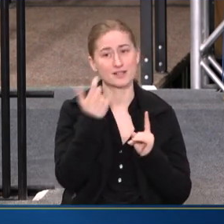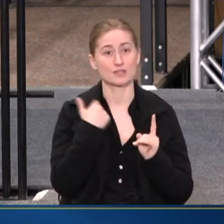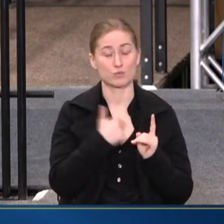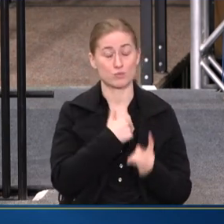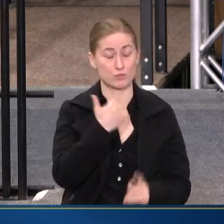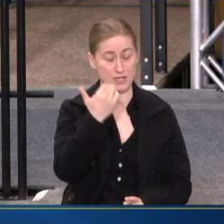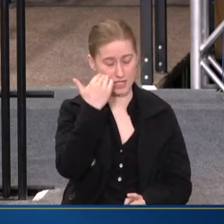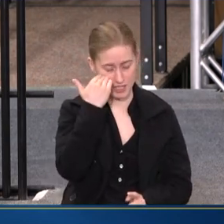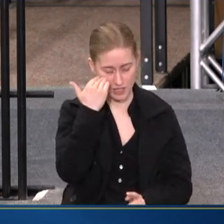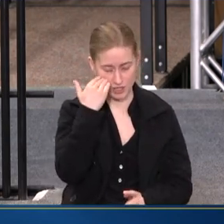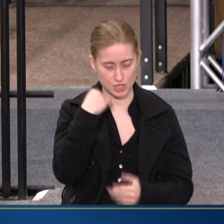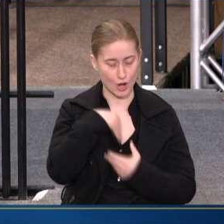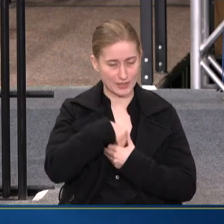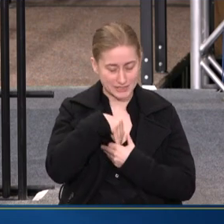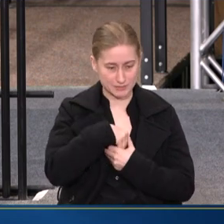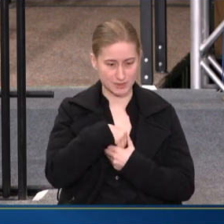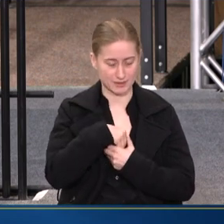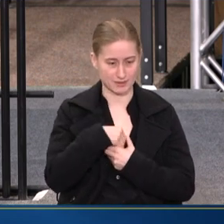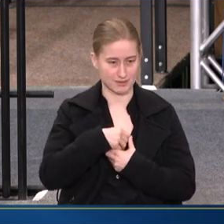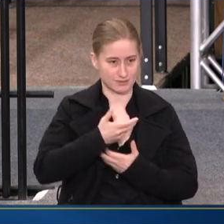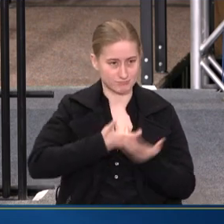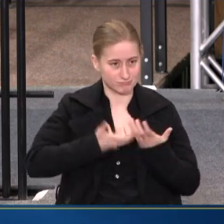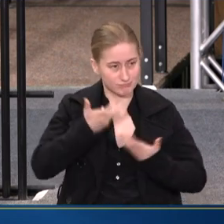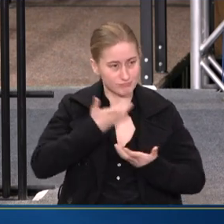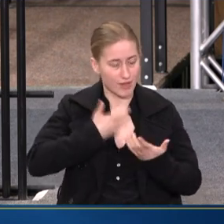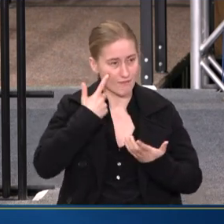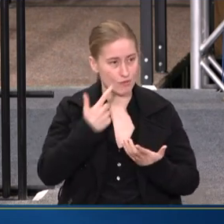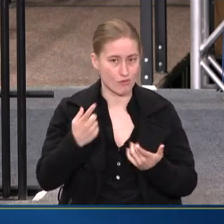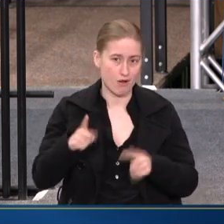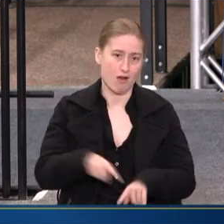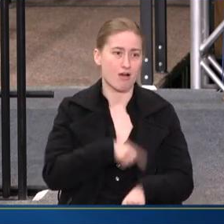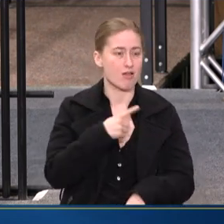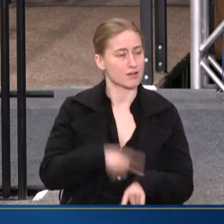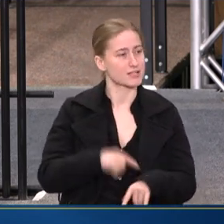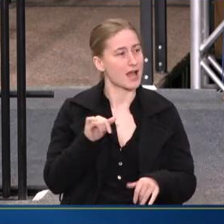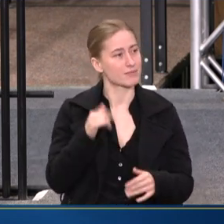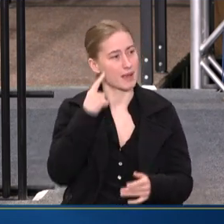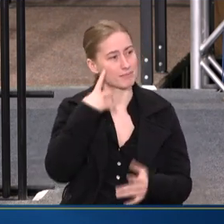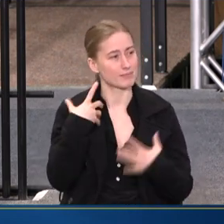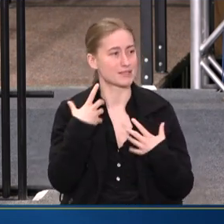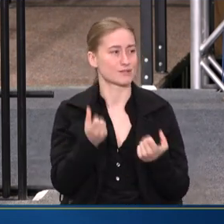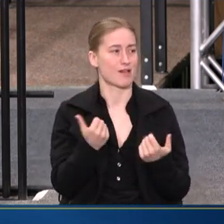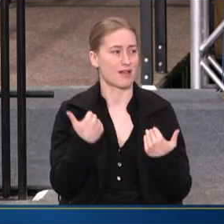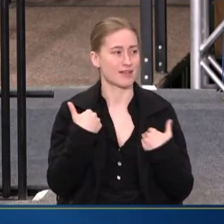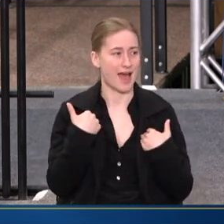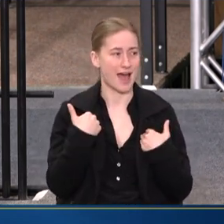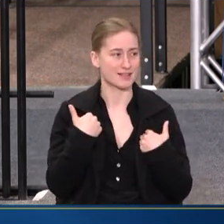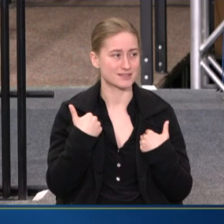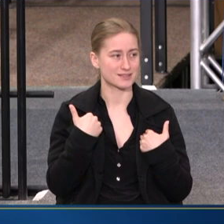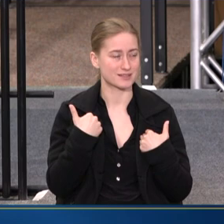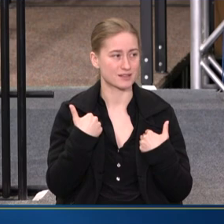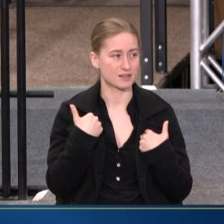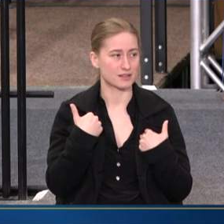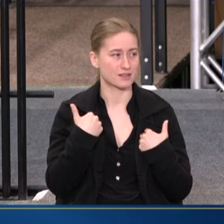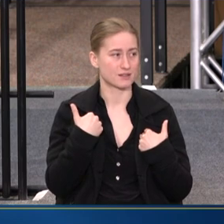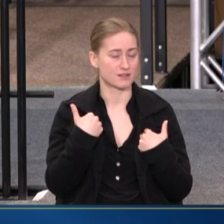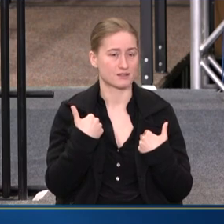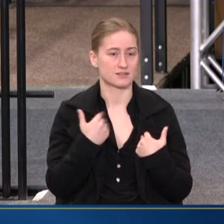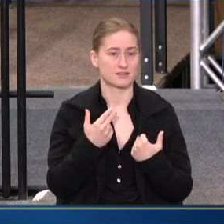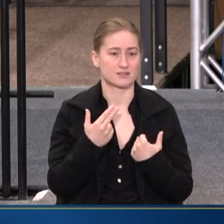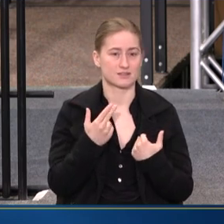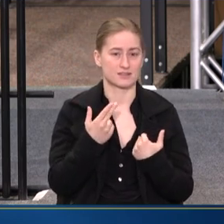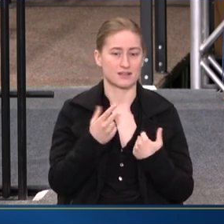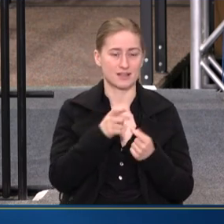KNOW INTIMATELY AND HAVE KNOWN FOR SOME TIME NOW THAT MENTAL HEALTH HAS AN INEXTRECTABLE